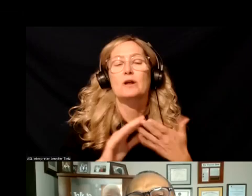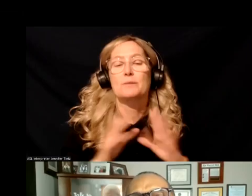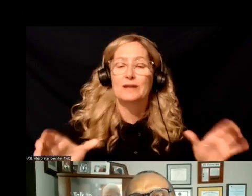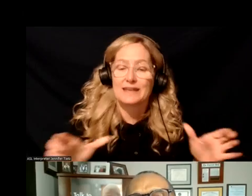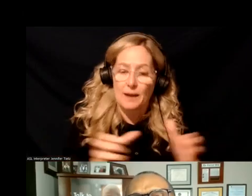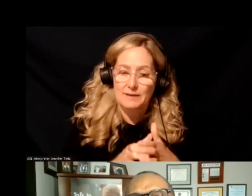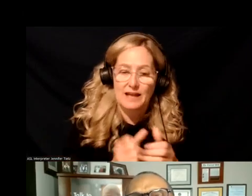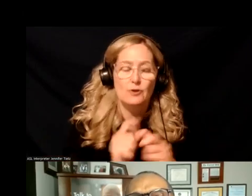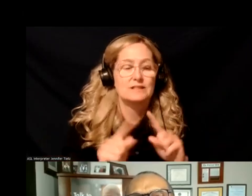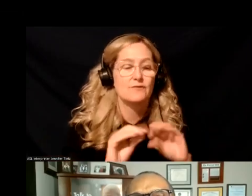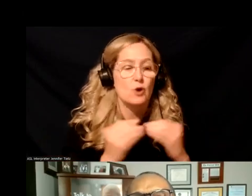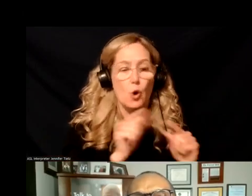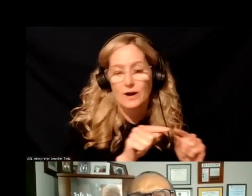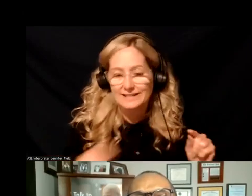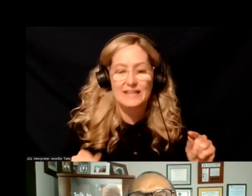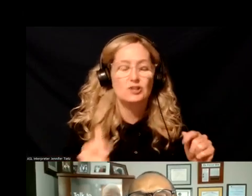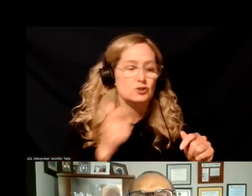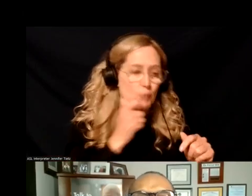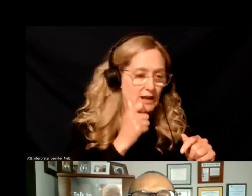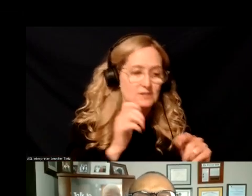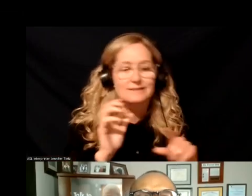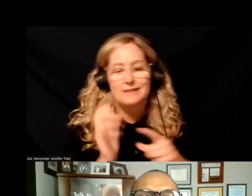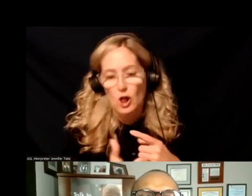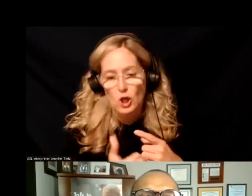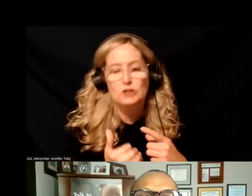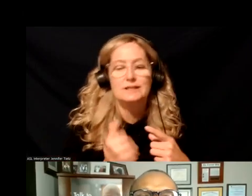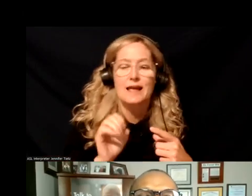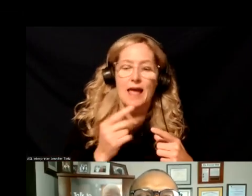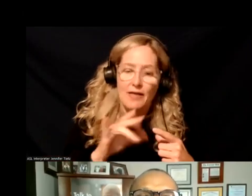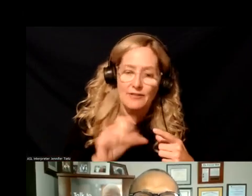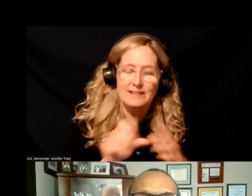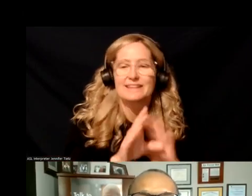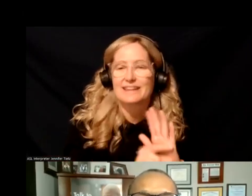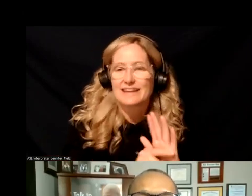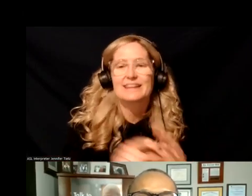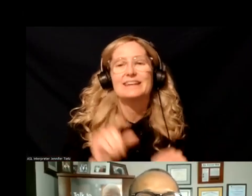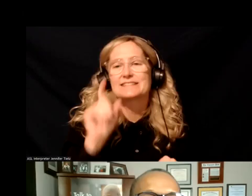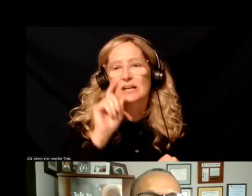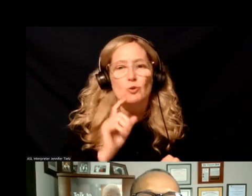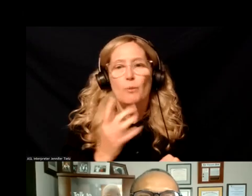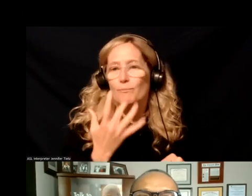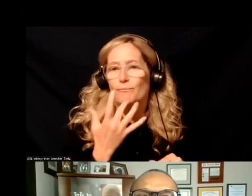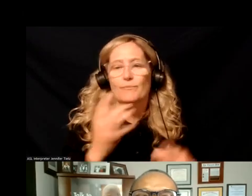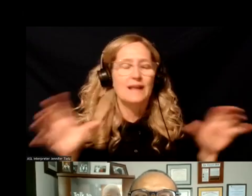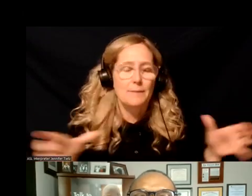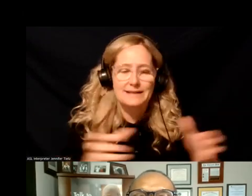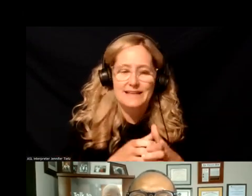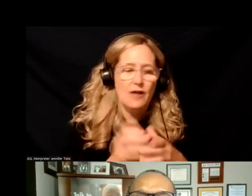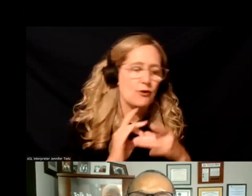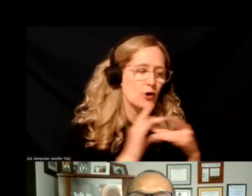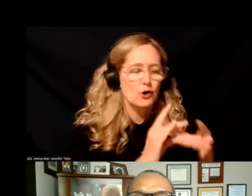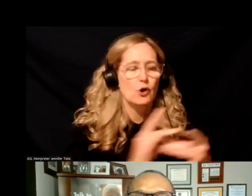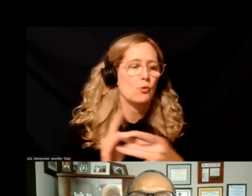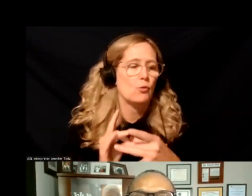different organizations, different races, cultures, ethnicities, secular orientation, and geography. Uniting is one behind a